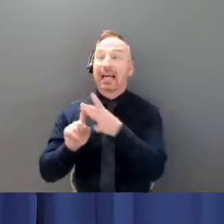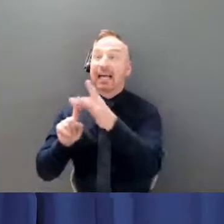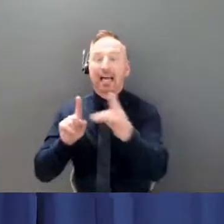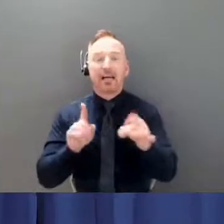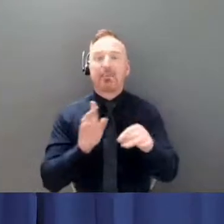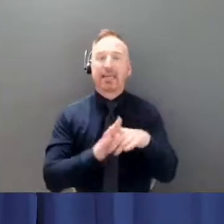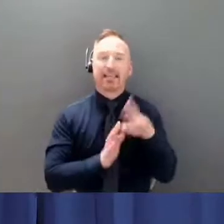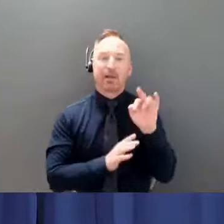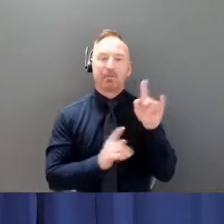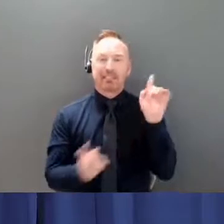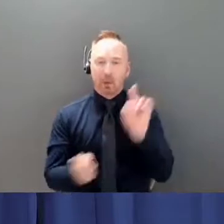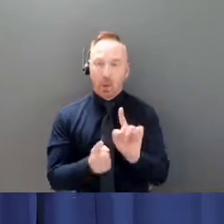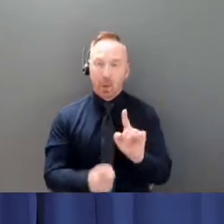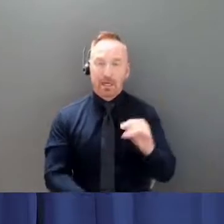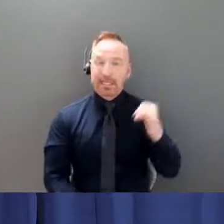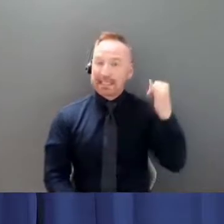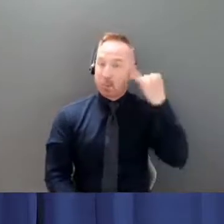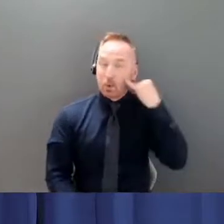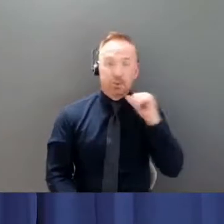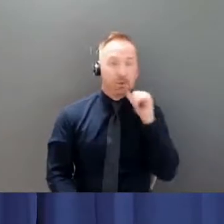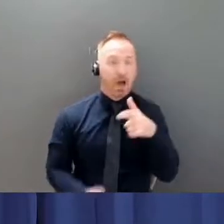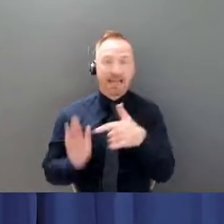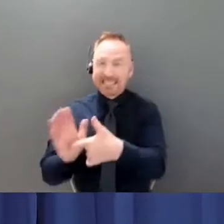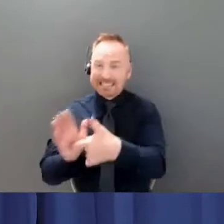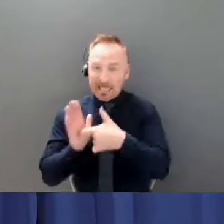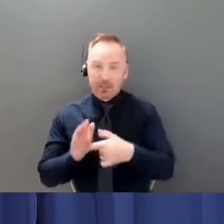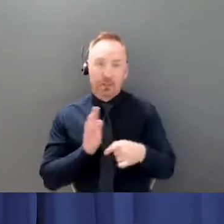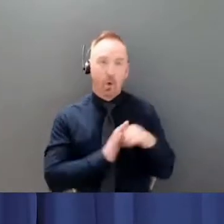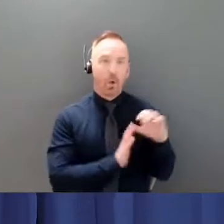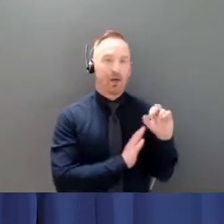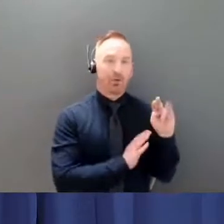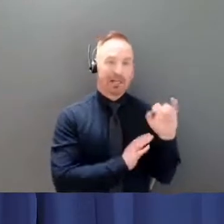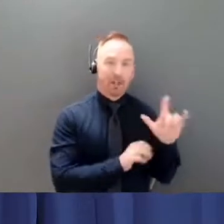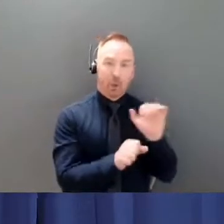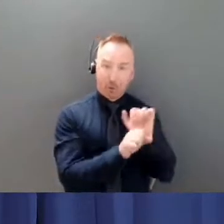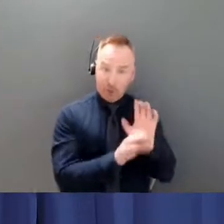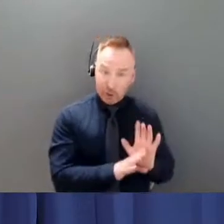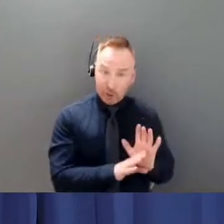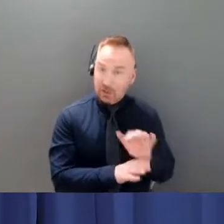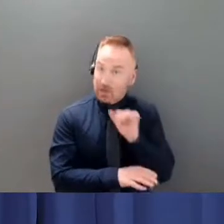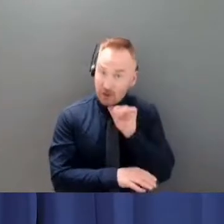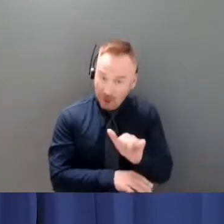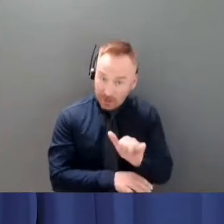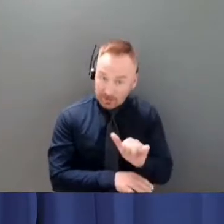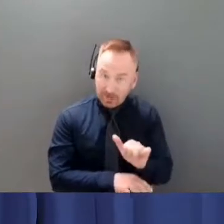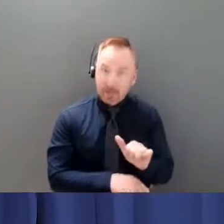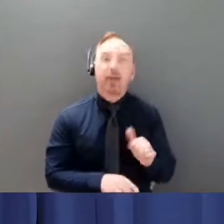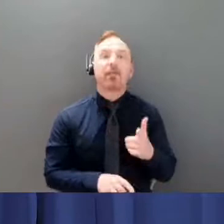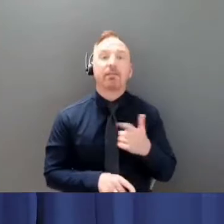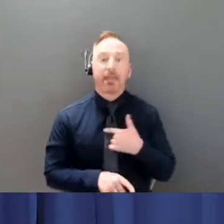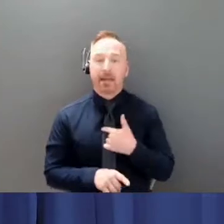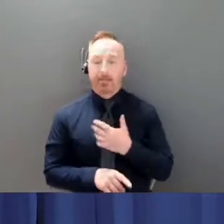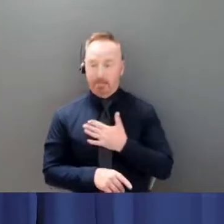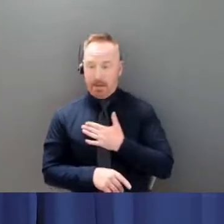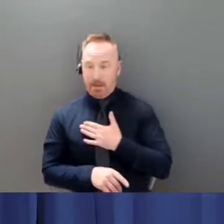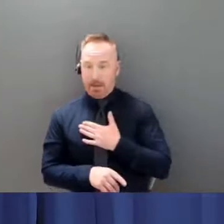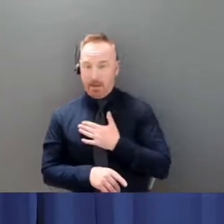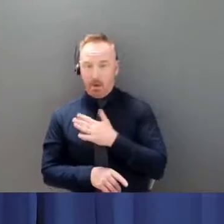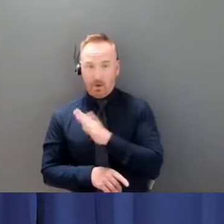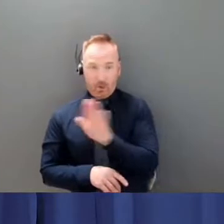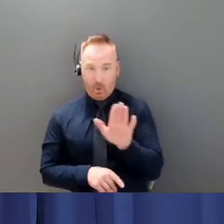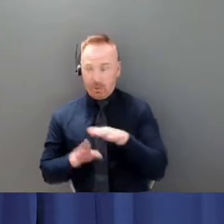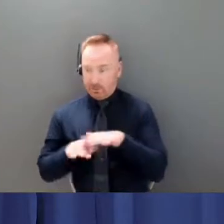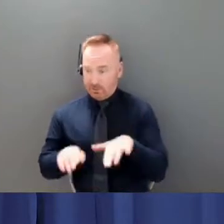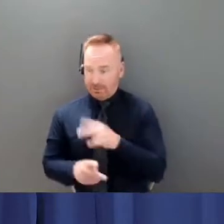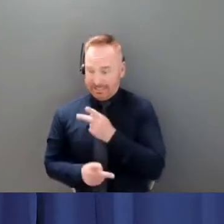an essential or critical worker if you can keep your kids at home then please do so for now this will keep our daycares less